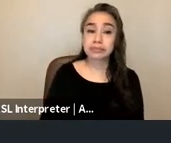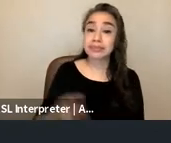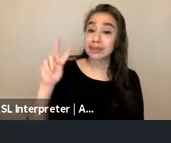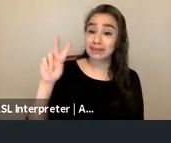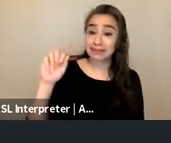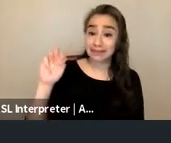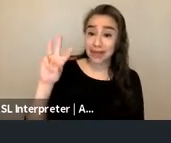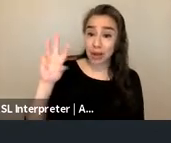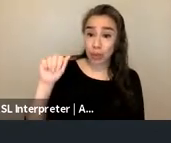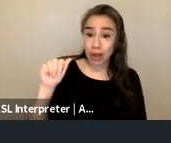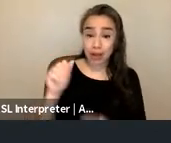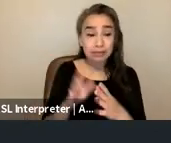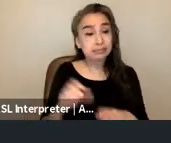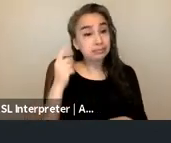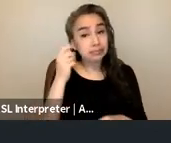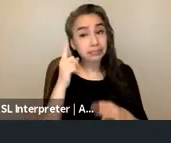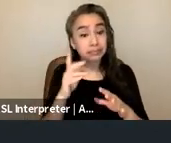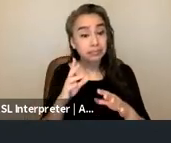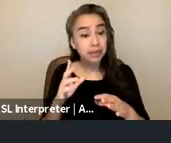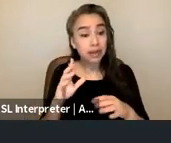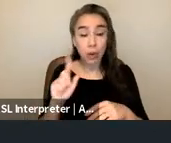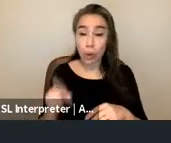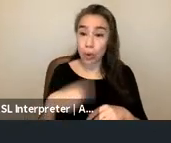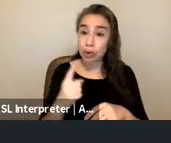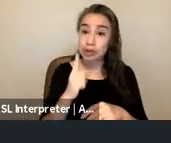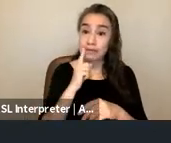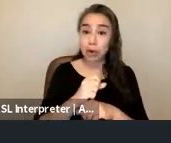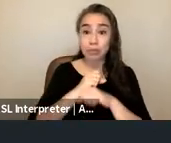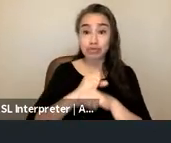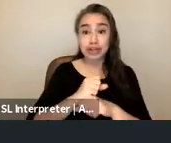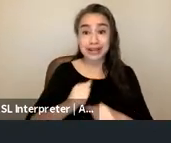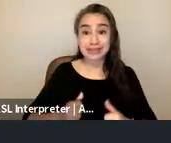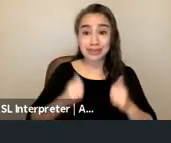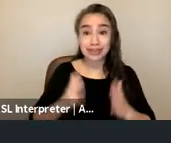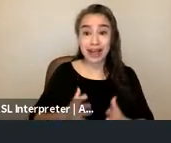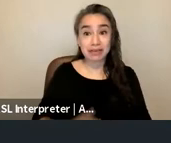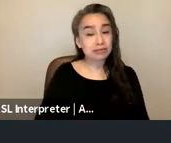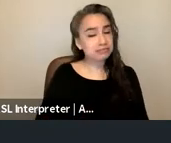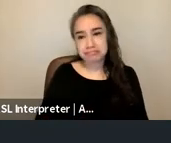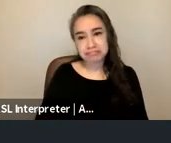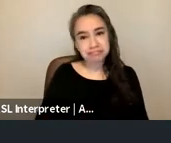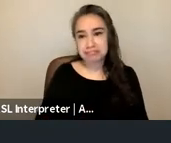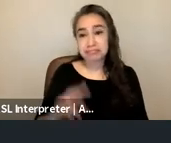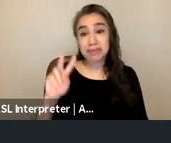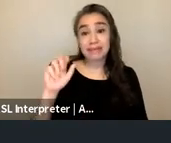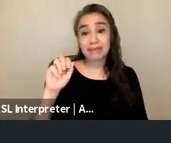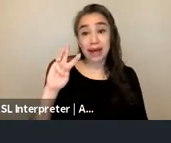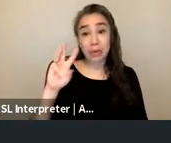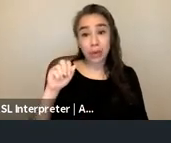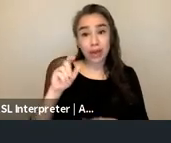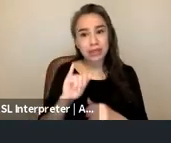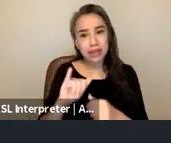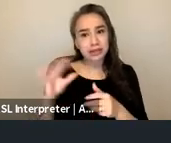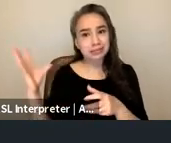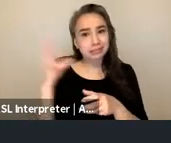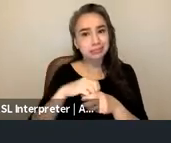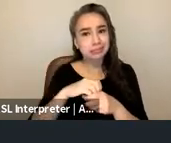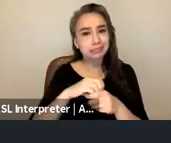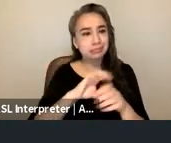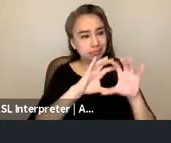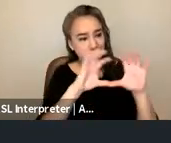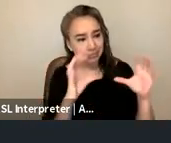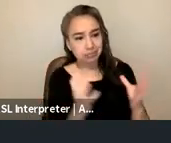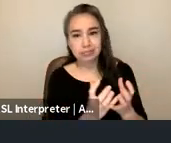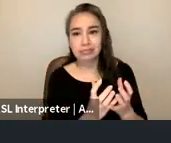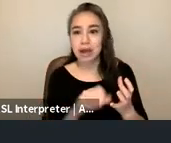designed only or solely to protect survivors VAWA the violence against women act was rolled into a larger suite of crime bills